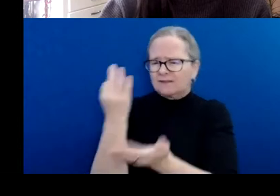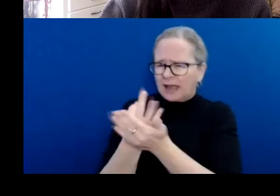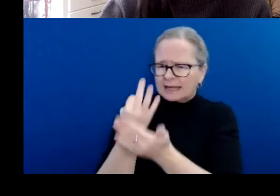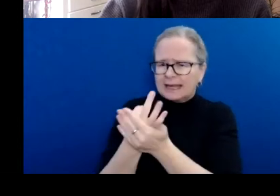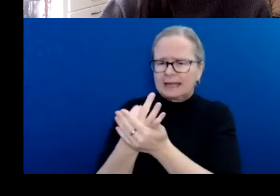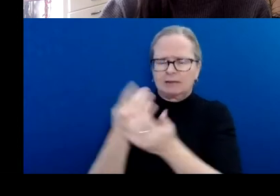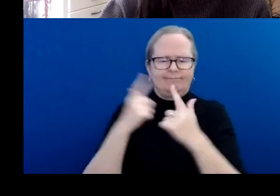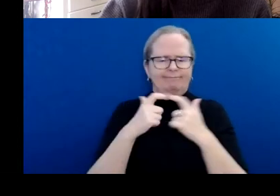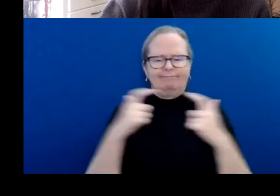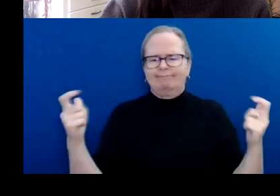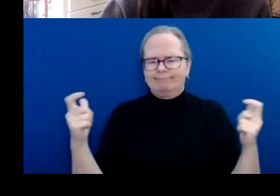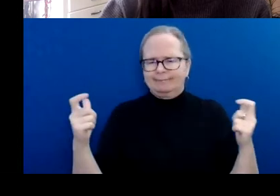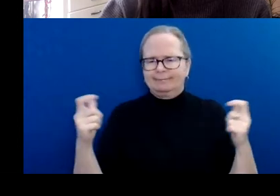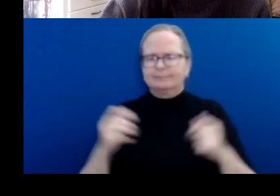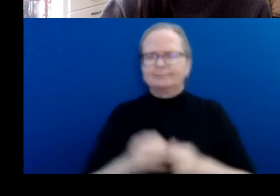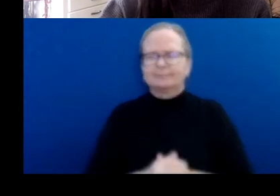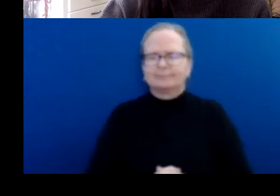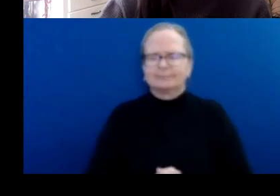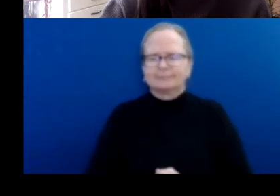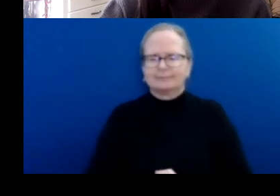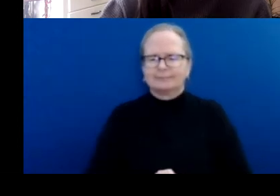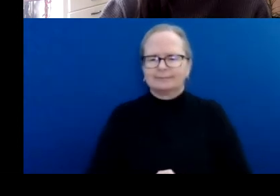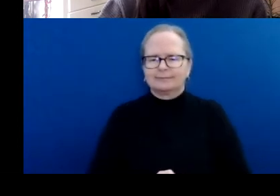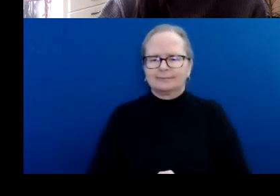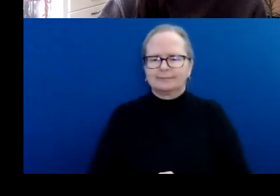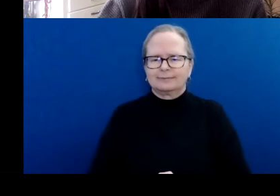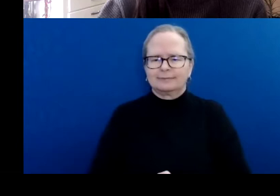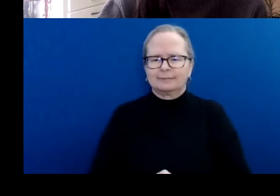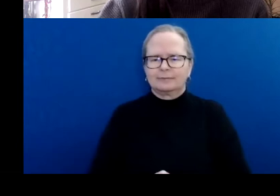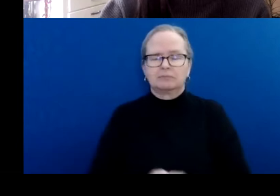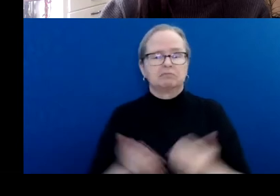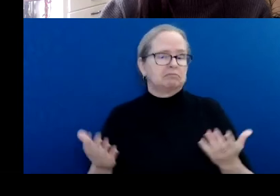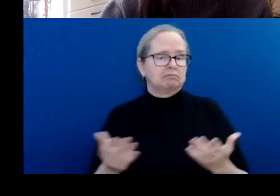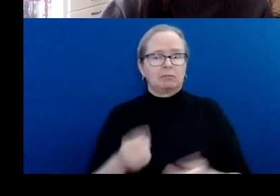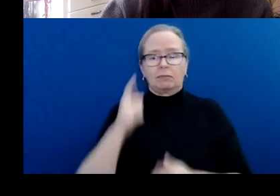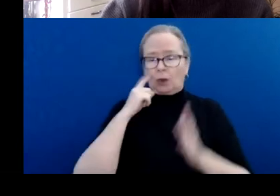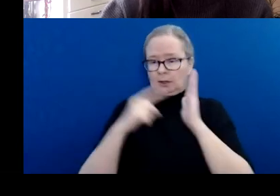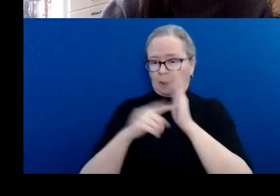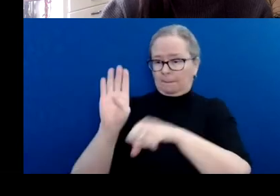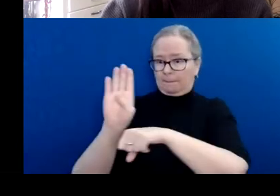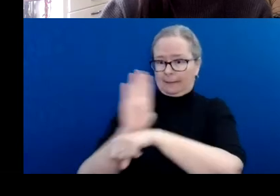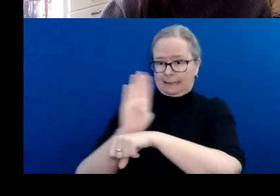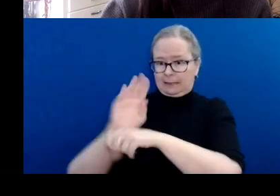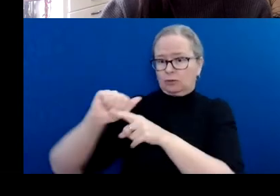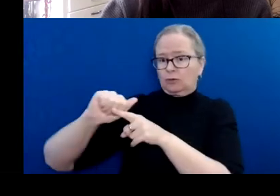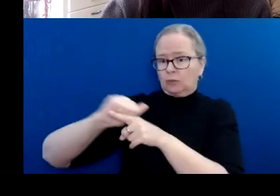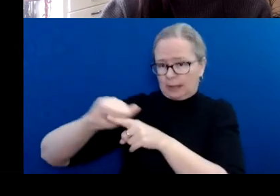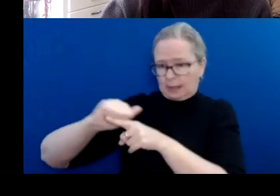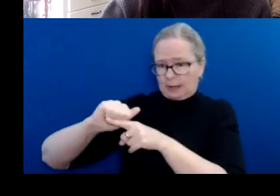Examples of this could be business training, marketing training,